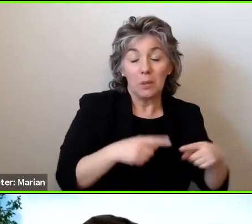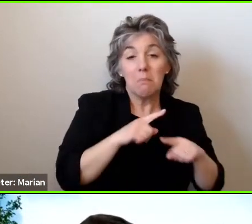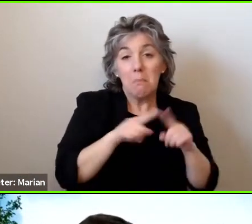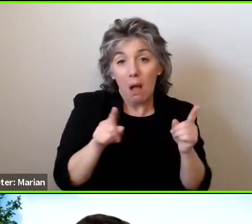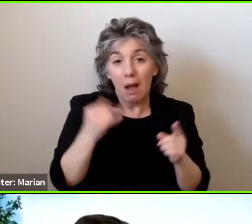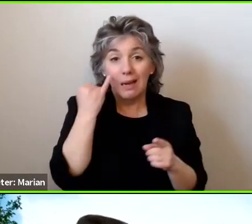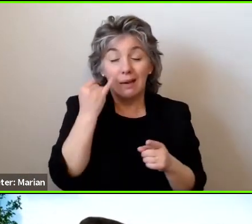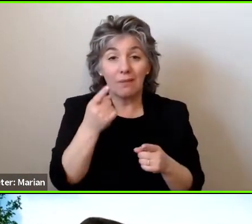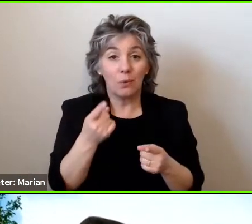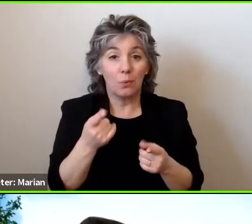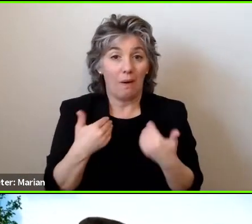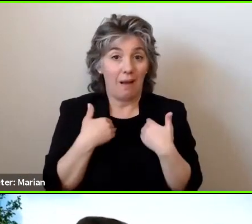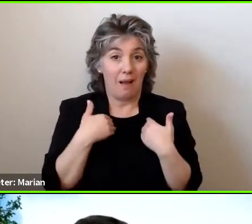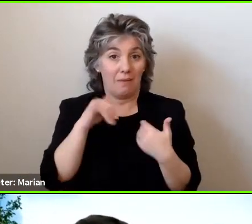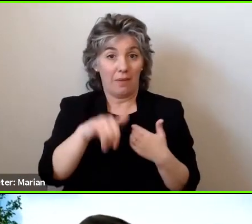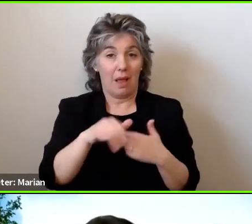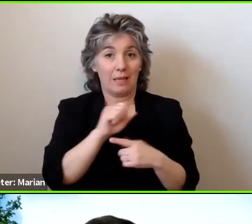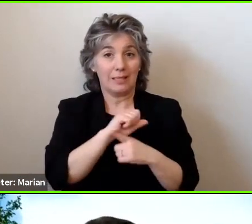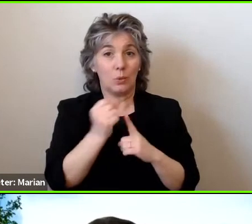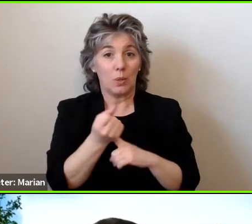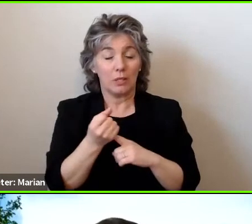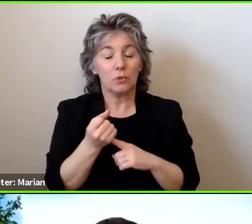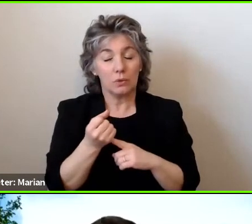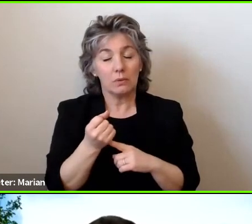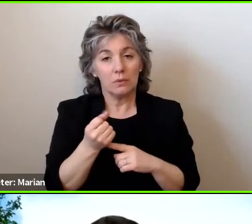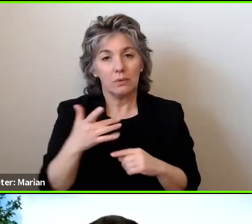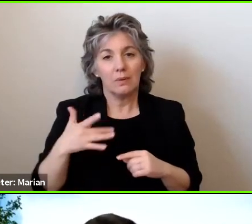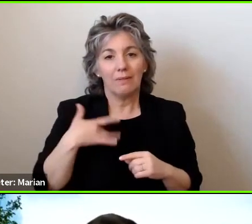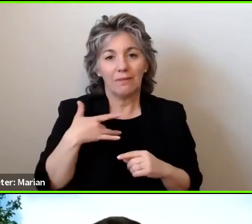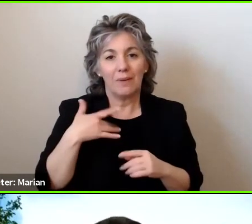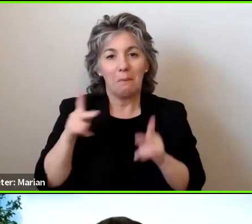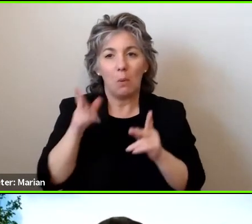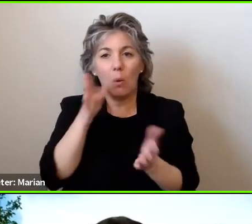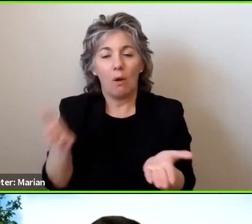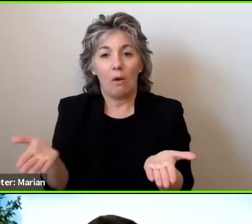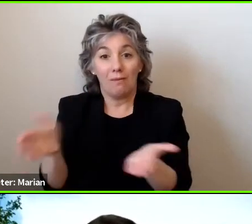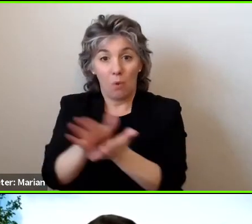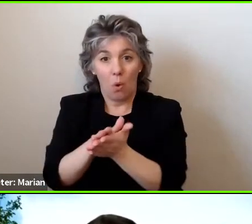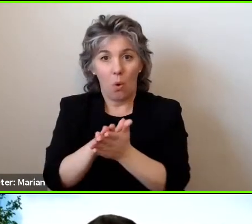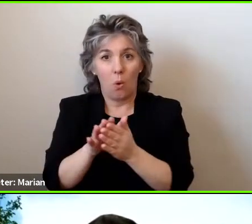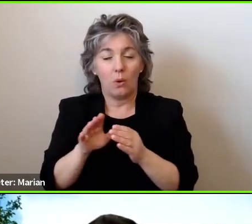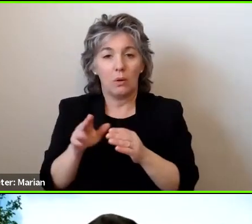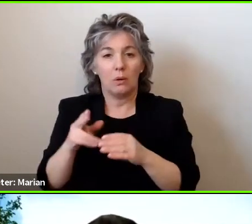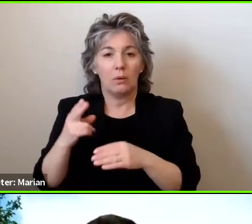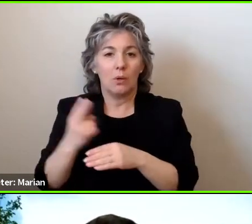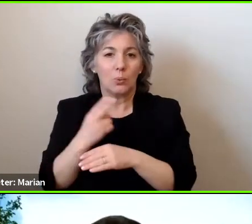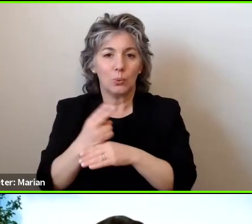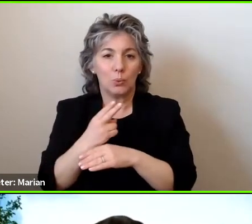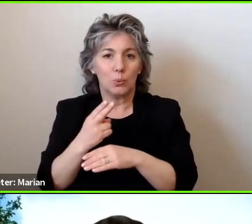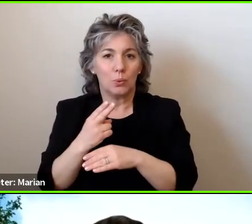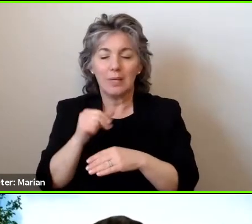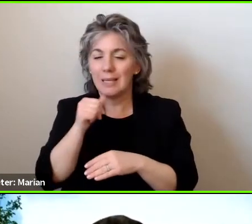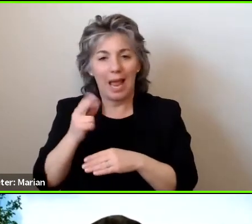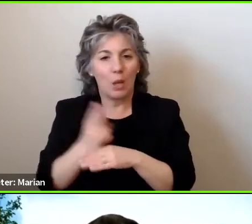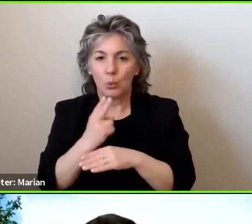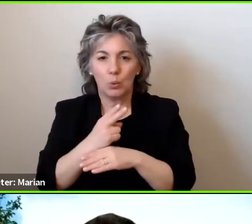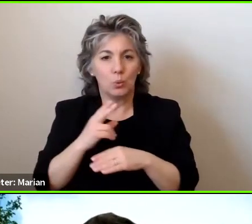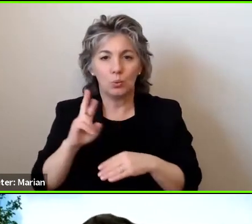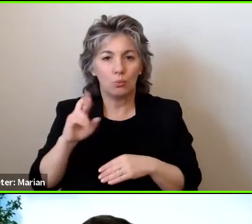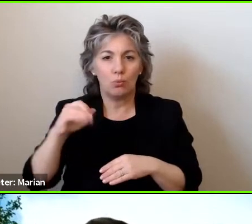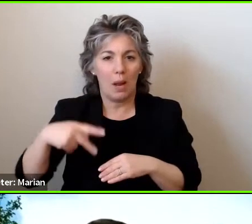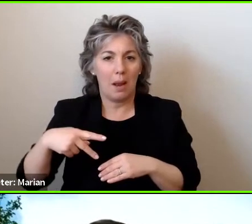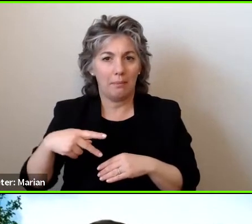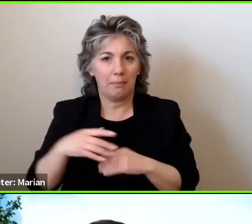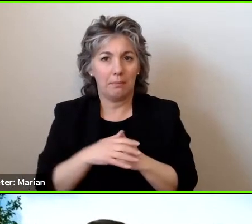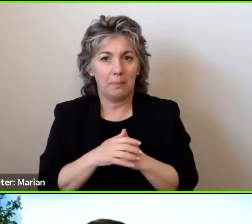probably going to be more likely to fold the chair and use the ramp because they'll be able to